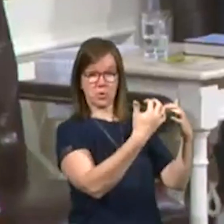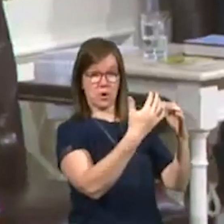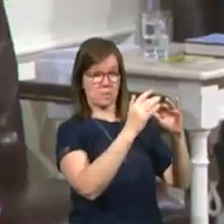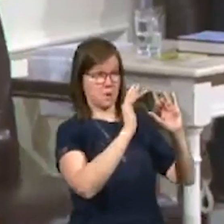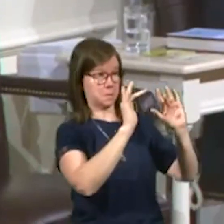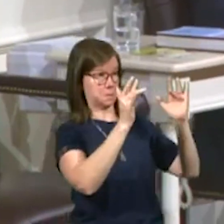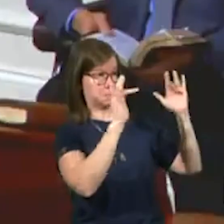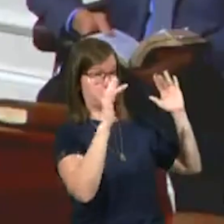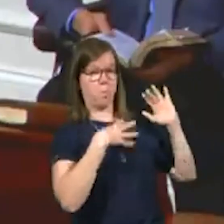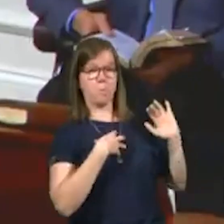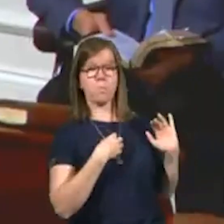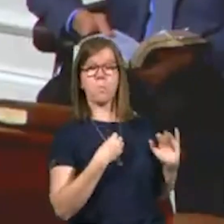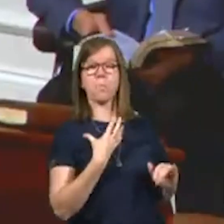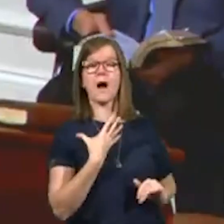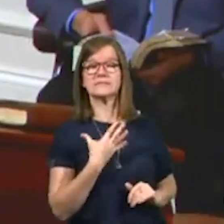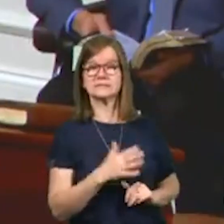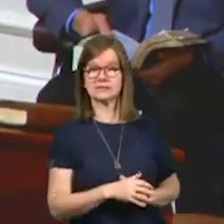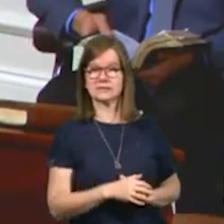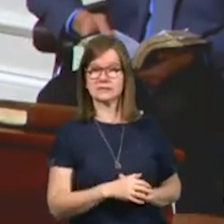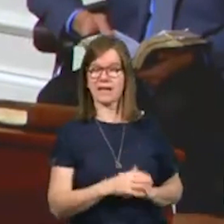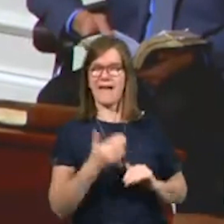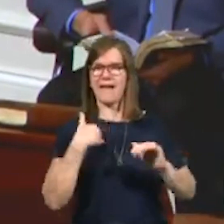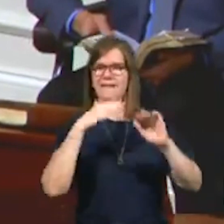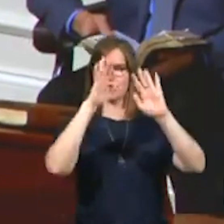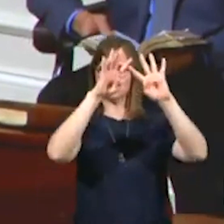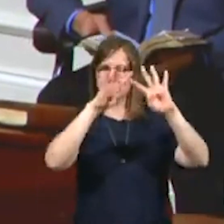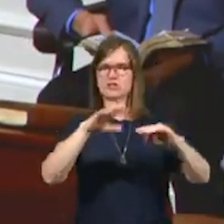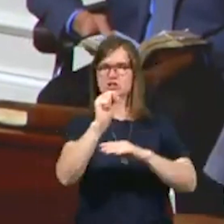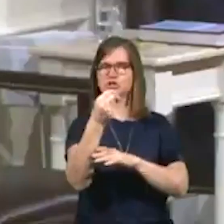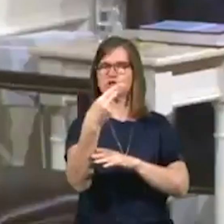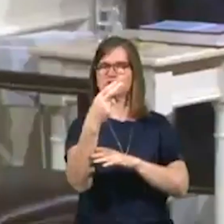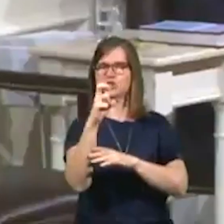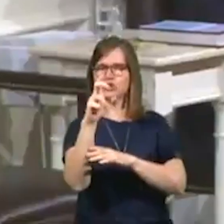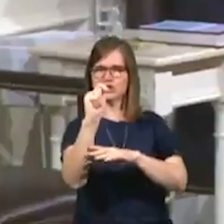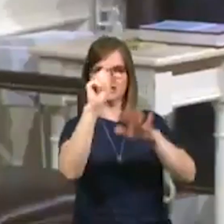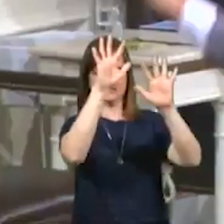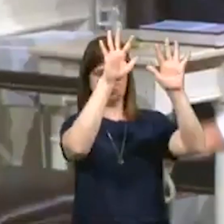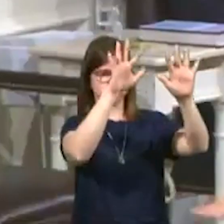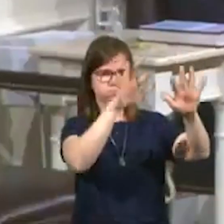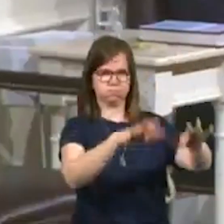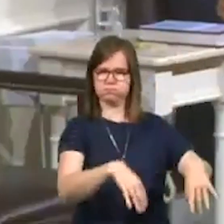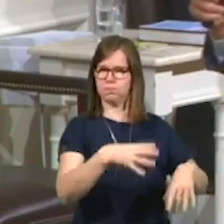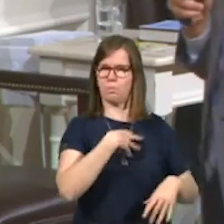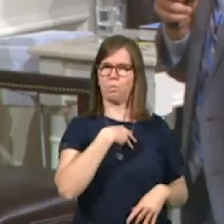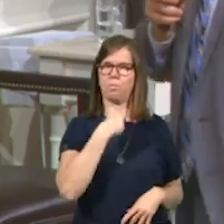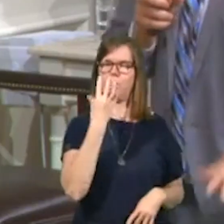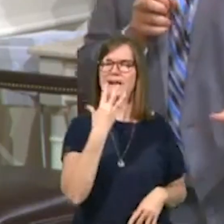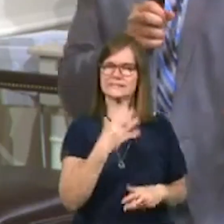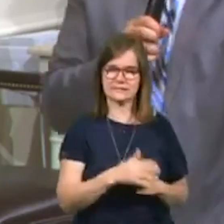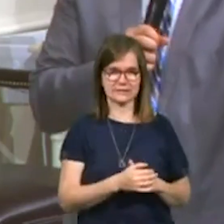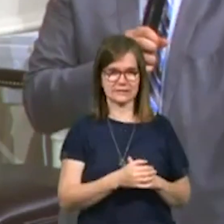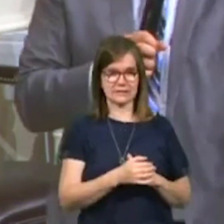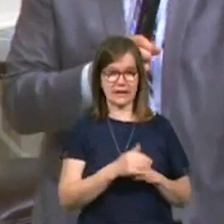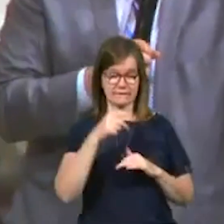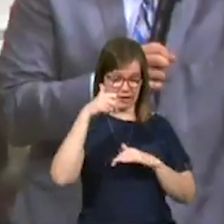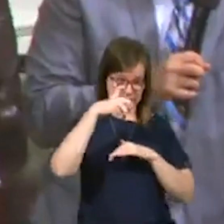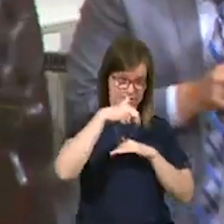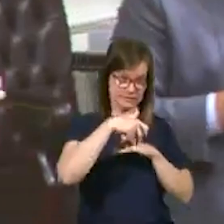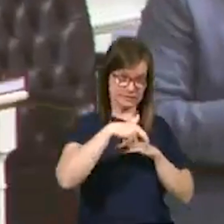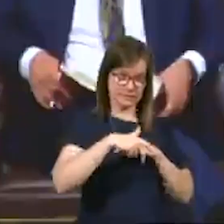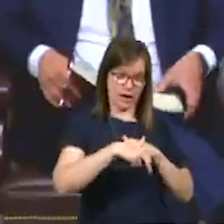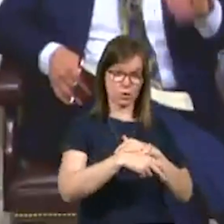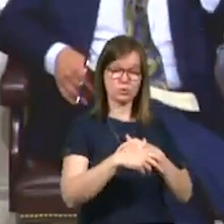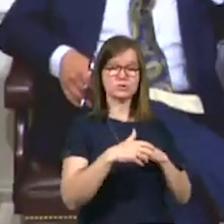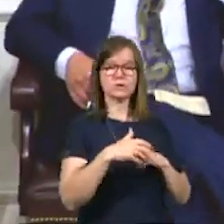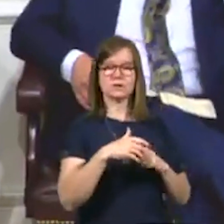was gleaming white. They had sheets and all kinds of things, just, just, just white. They had stairs leading right